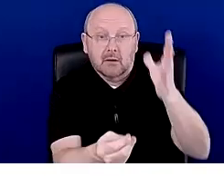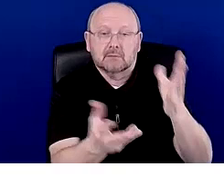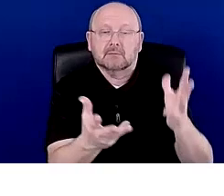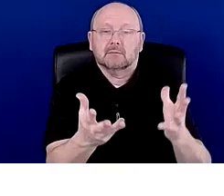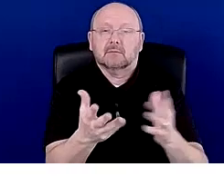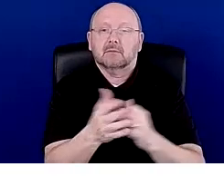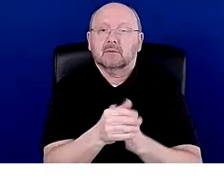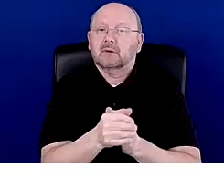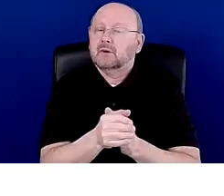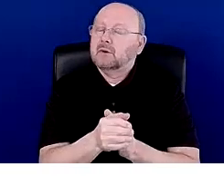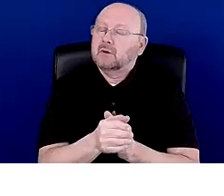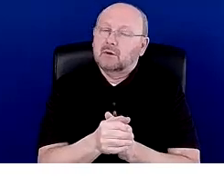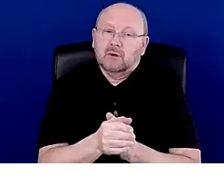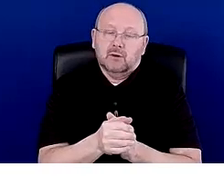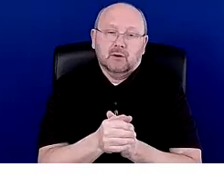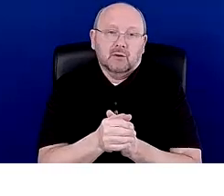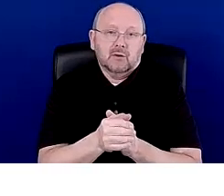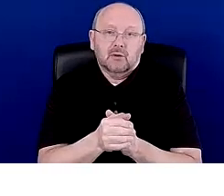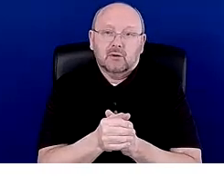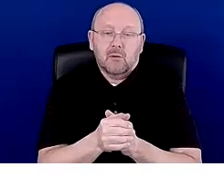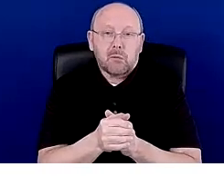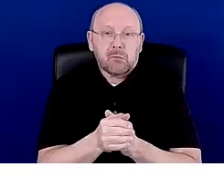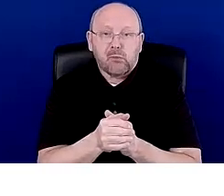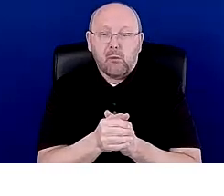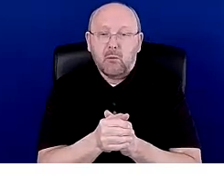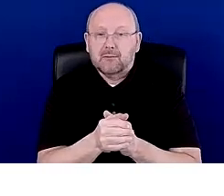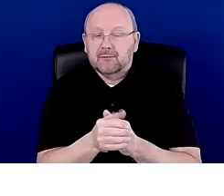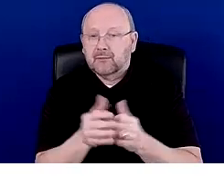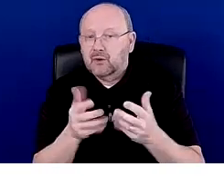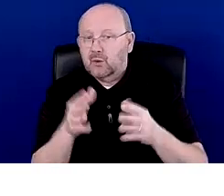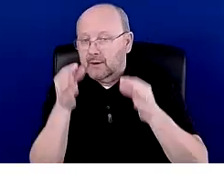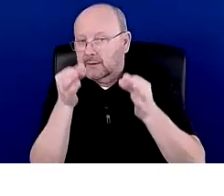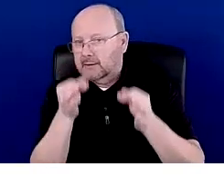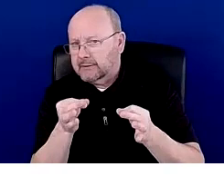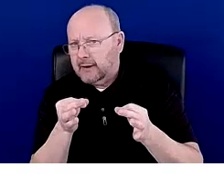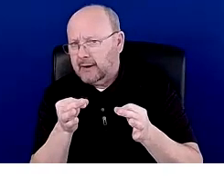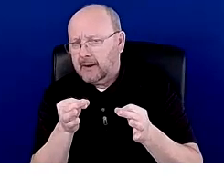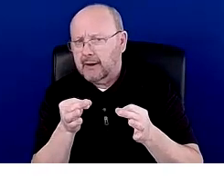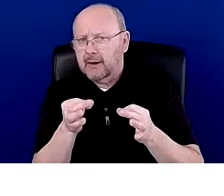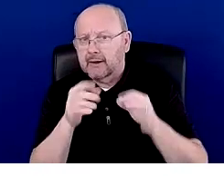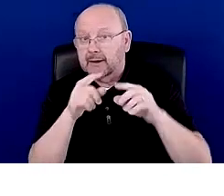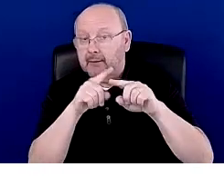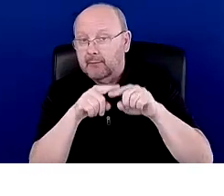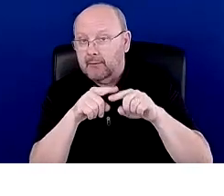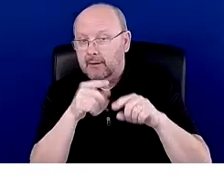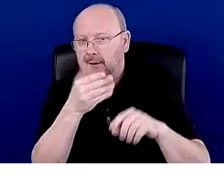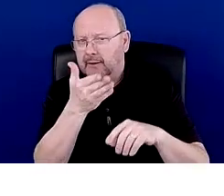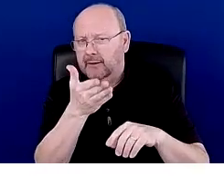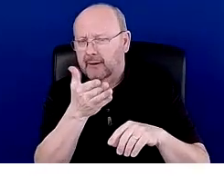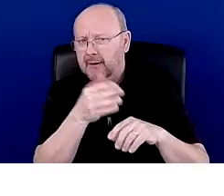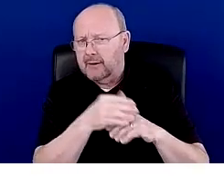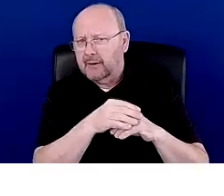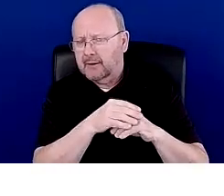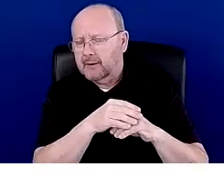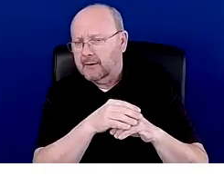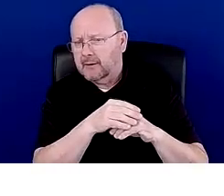certainly do not want to design your course. You got it on a website that sells books, but it was a, it was like a free